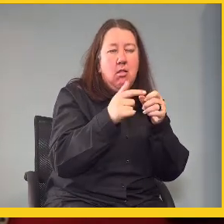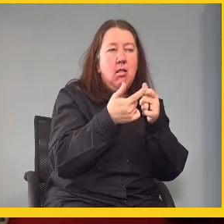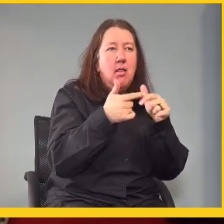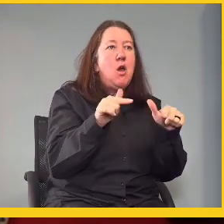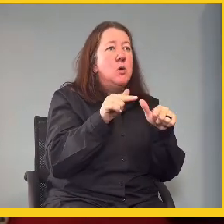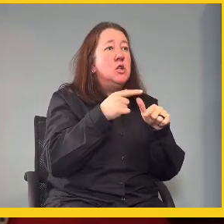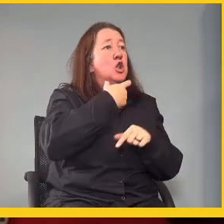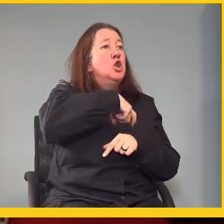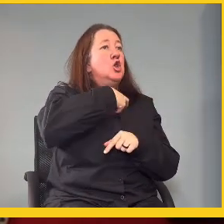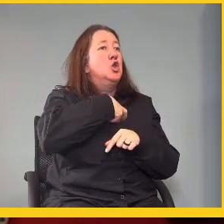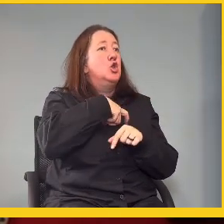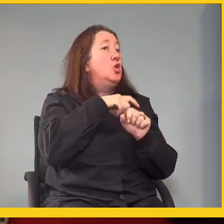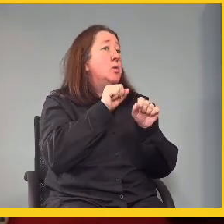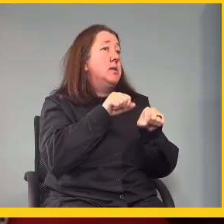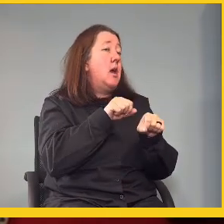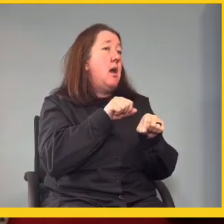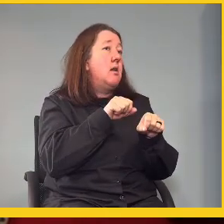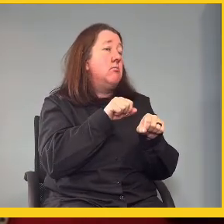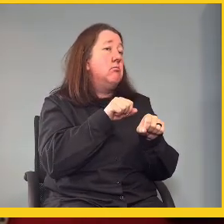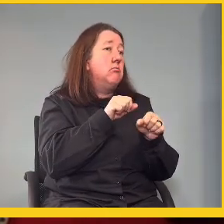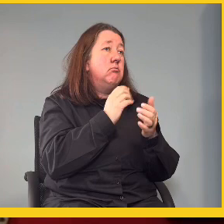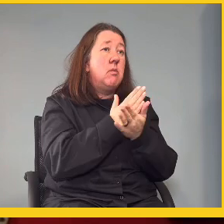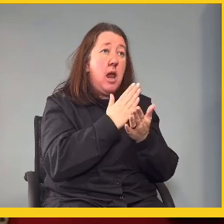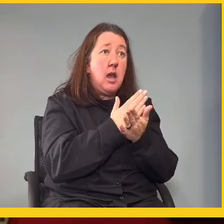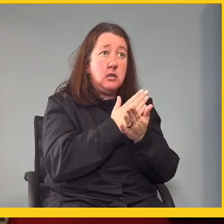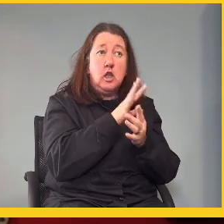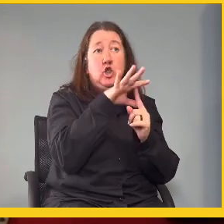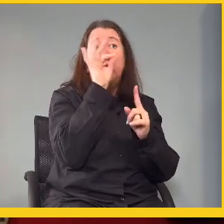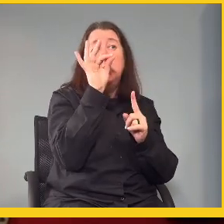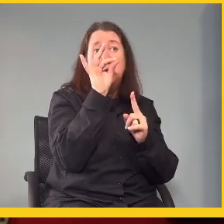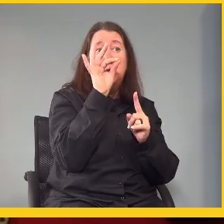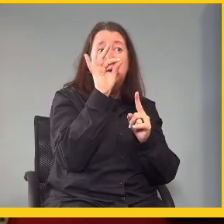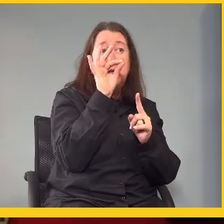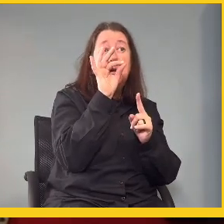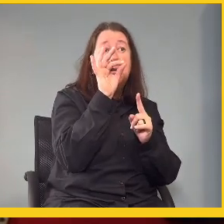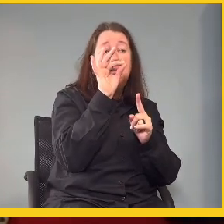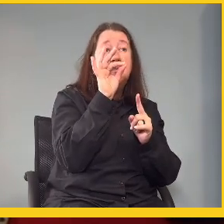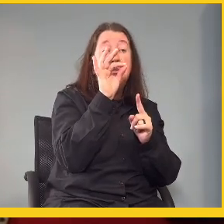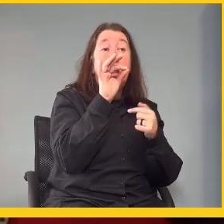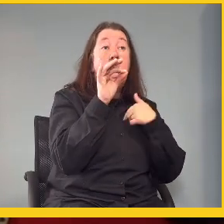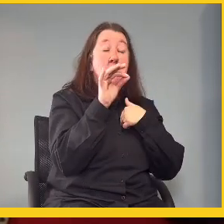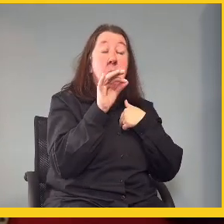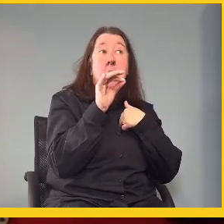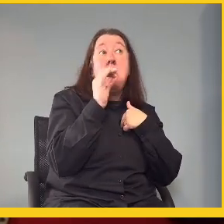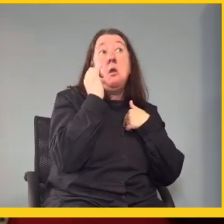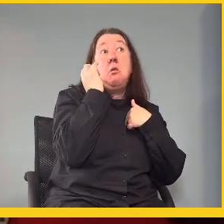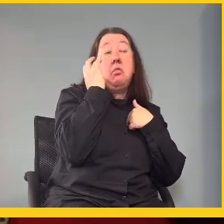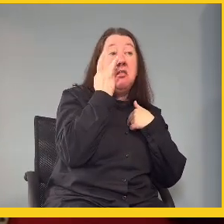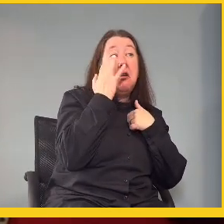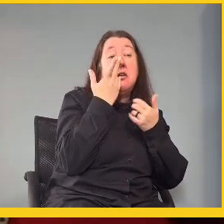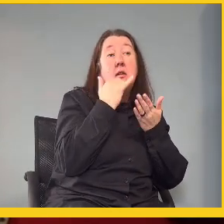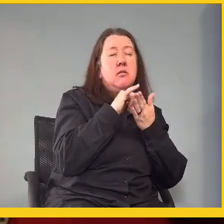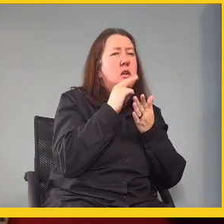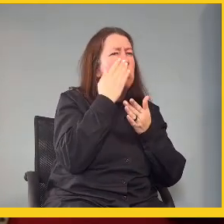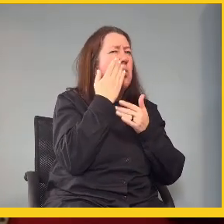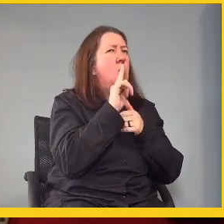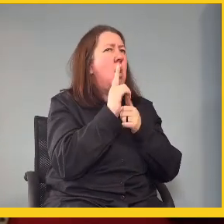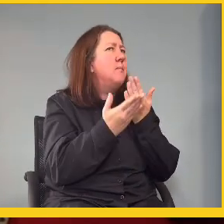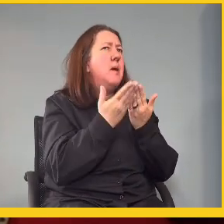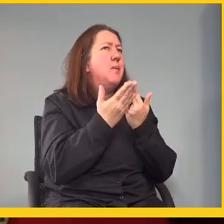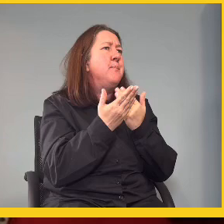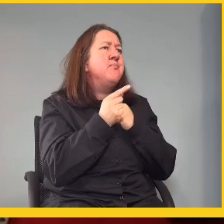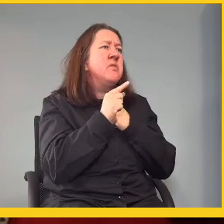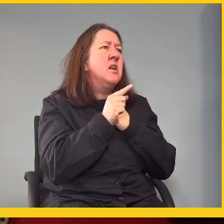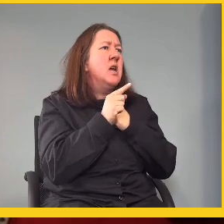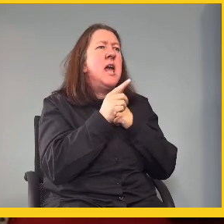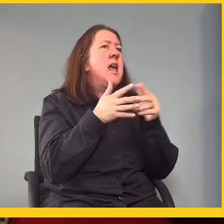students will be able to actually choose. I'm thinking that, know what, maybe, you know, even